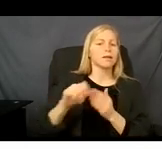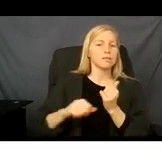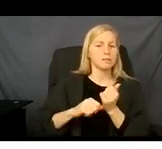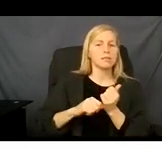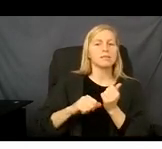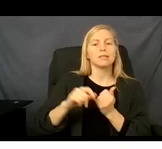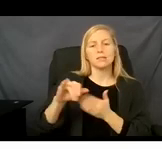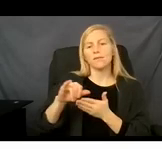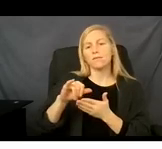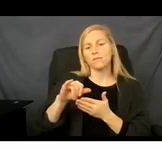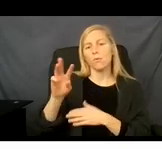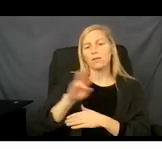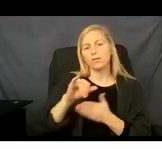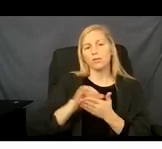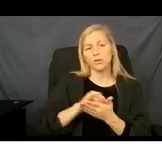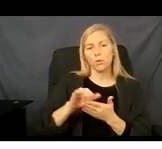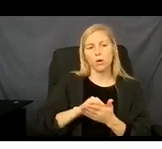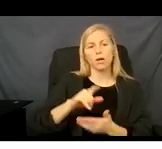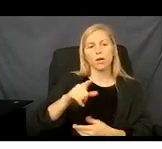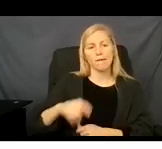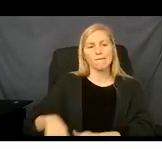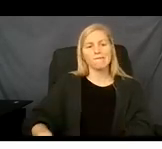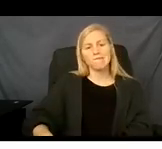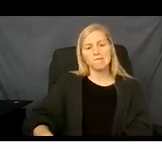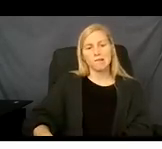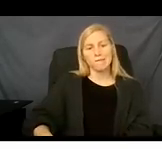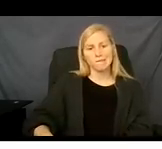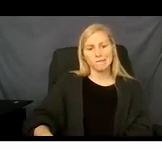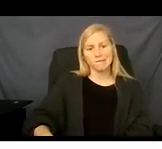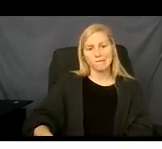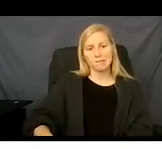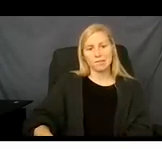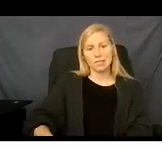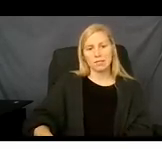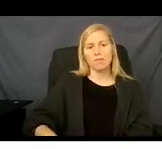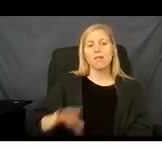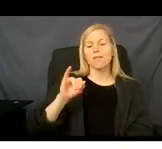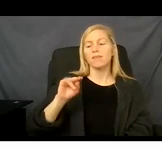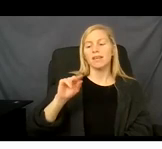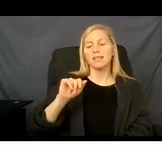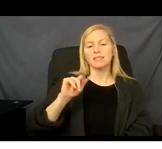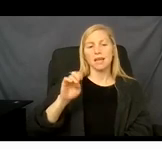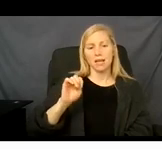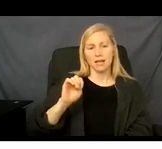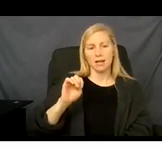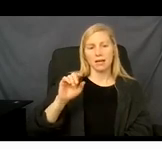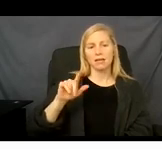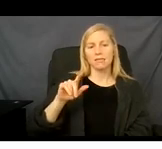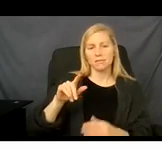The intake line is the 855-250-7748. My direct line is 585